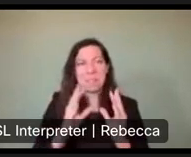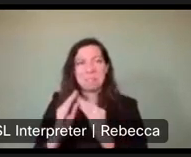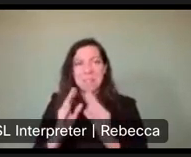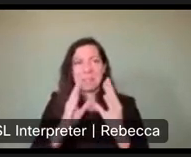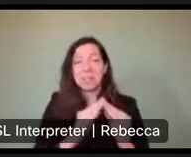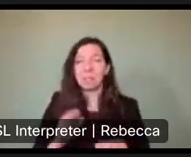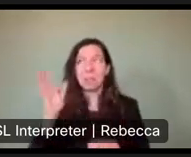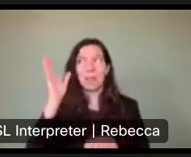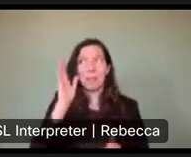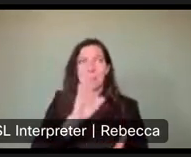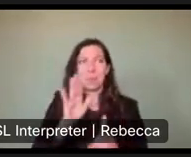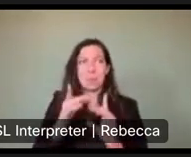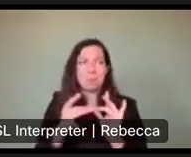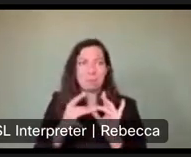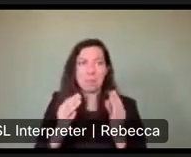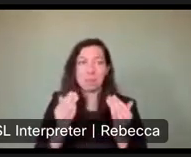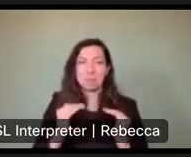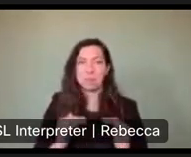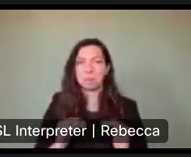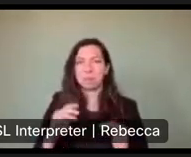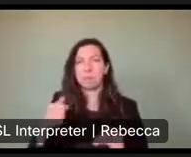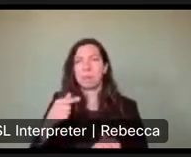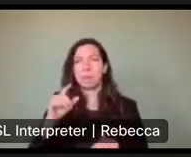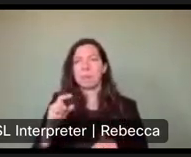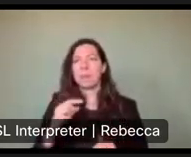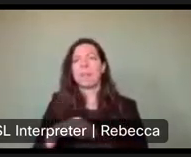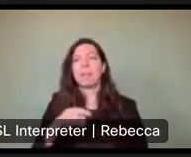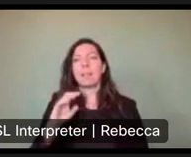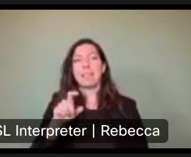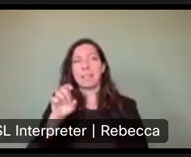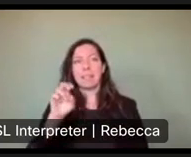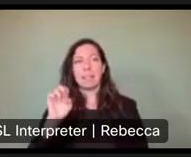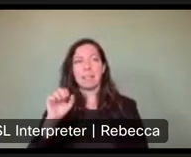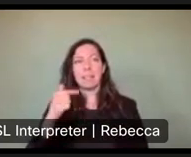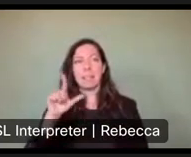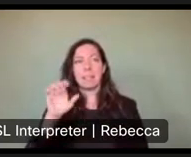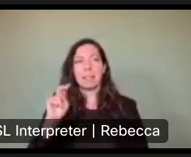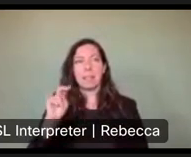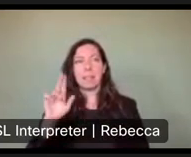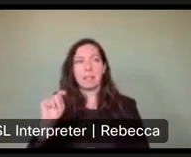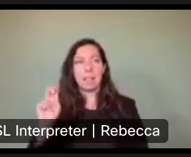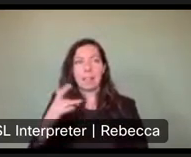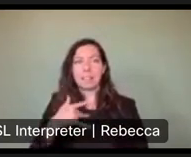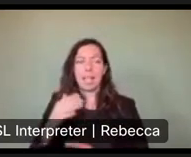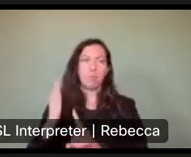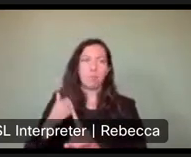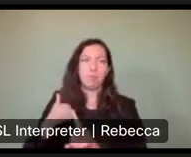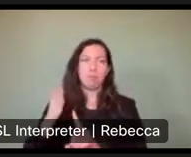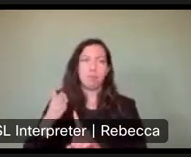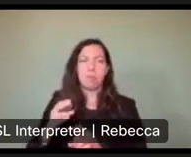Page says eagleness lakes, my home waters. I love how much care and attention is paid to that. Um, thank you page.